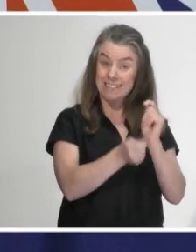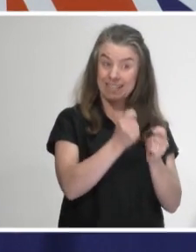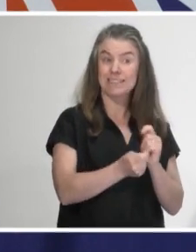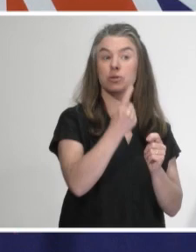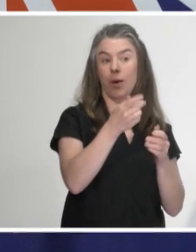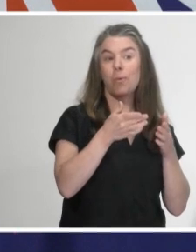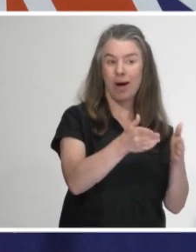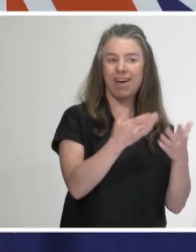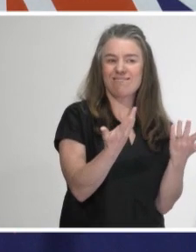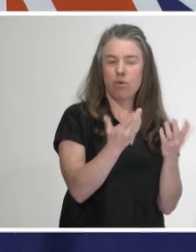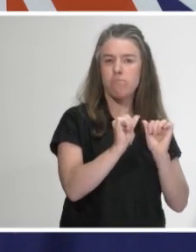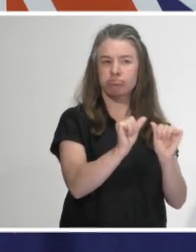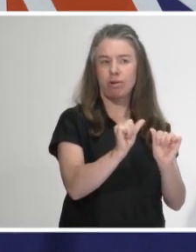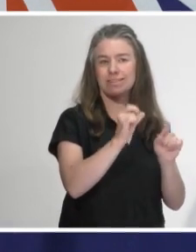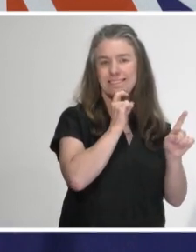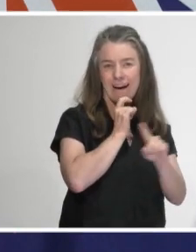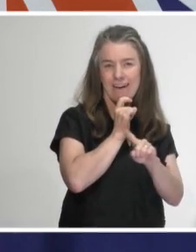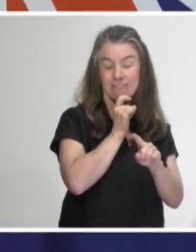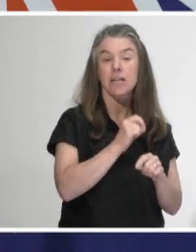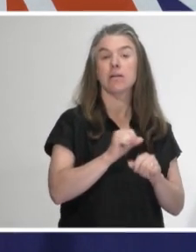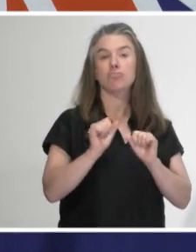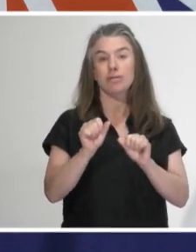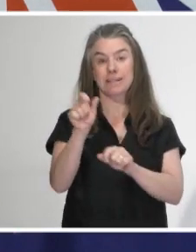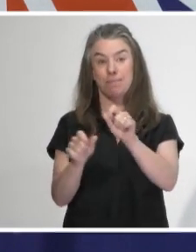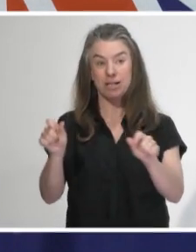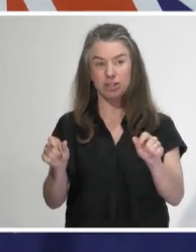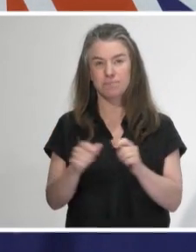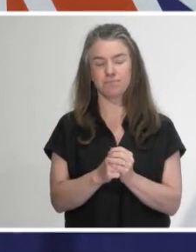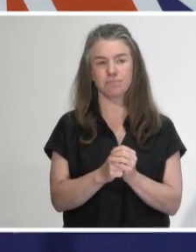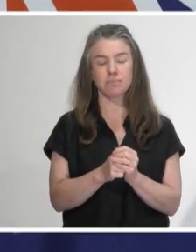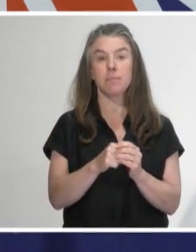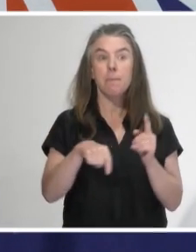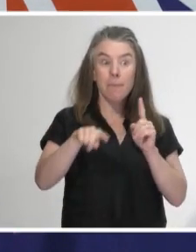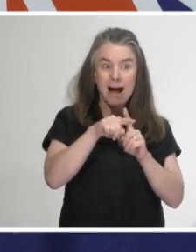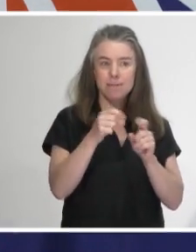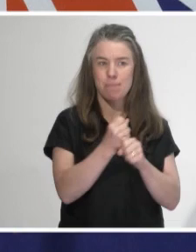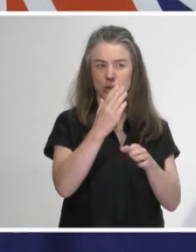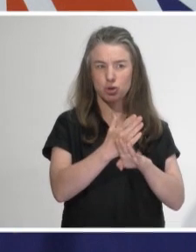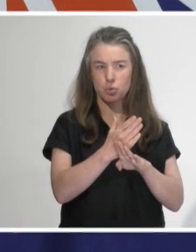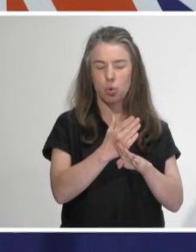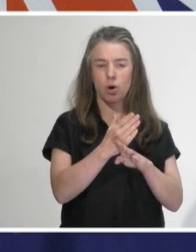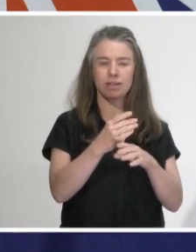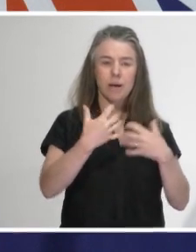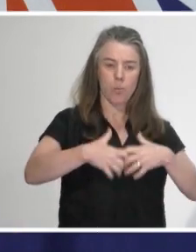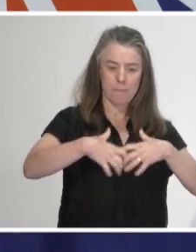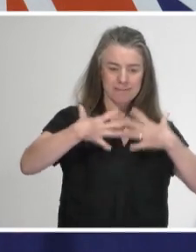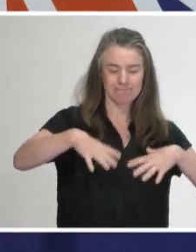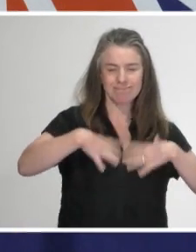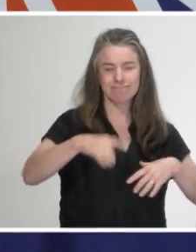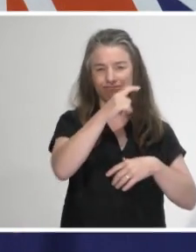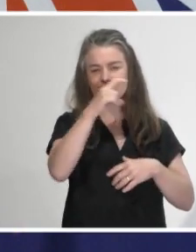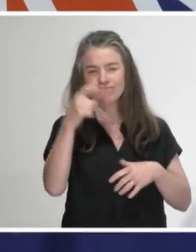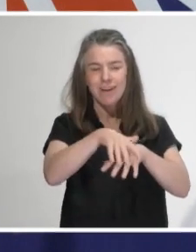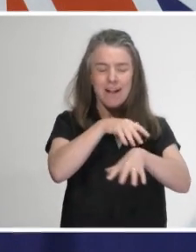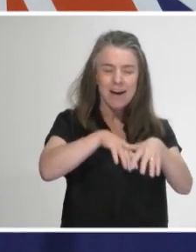residents and staff safe and clearly good infection prevention control, access to an appropriate use of PPE and